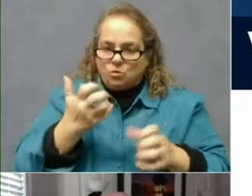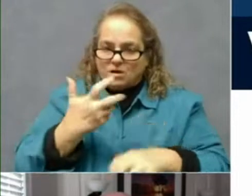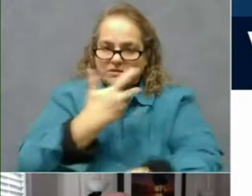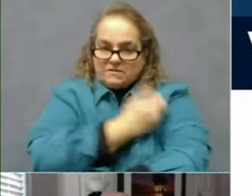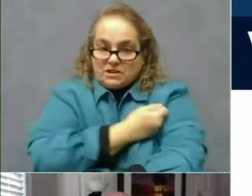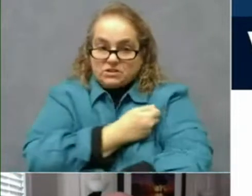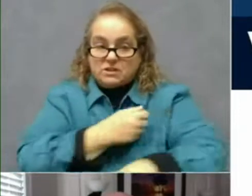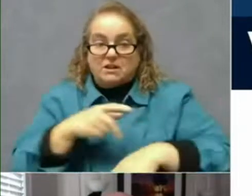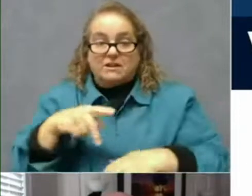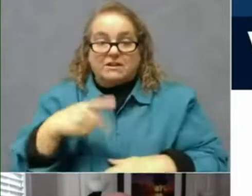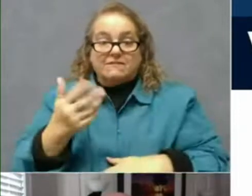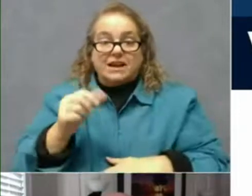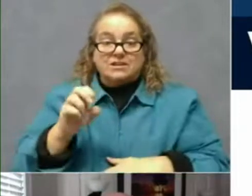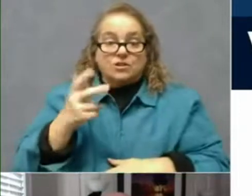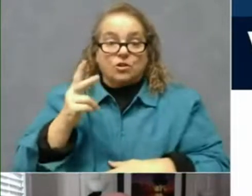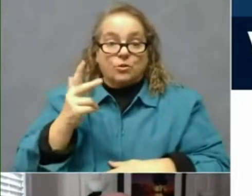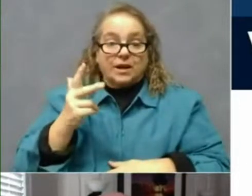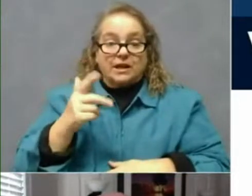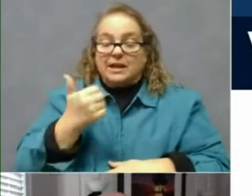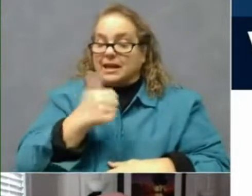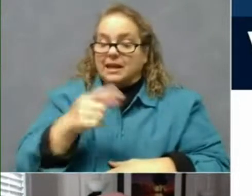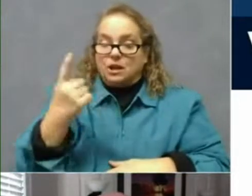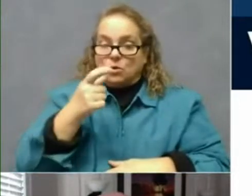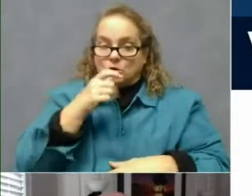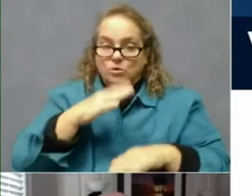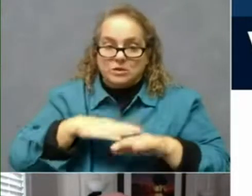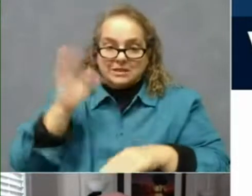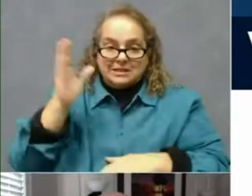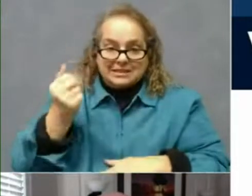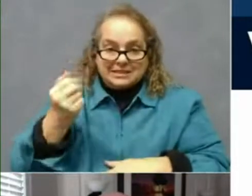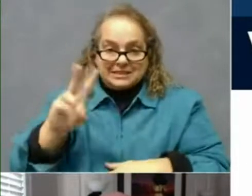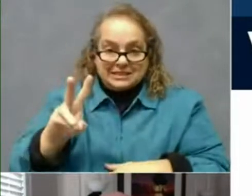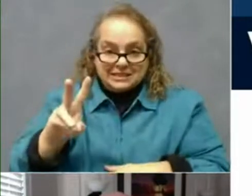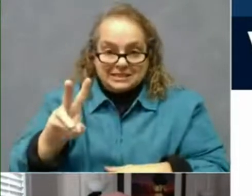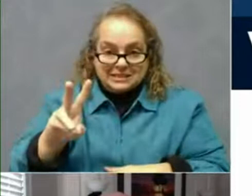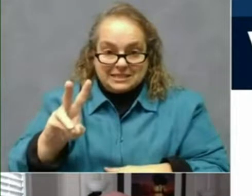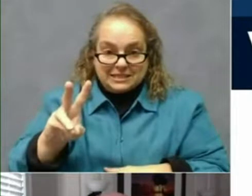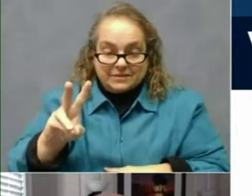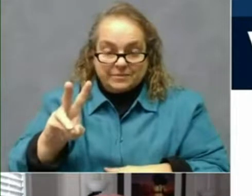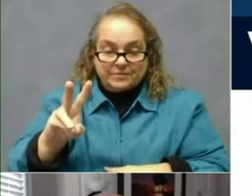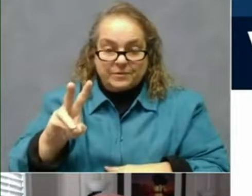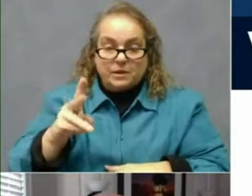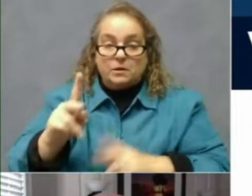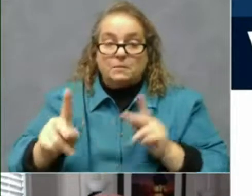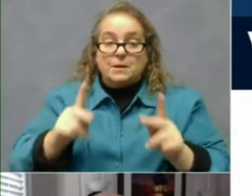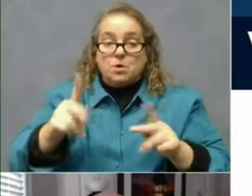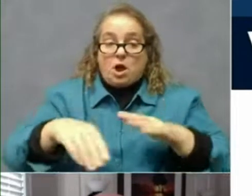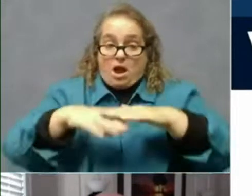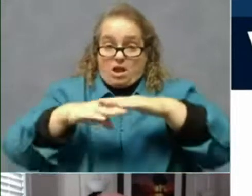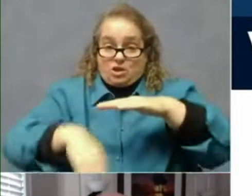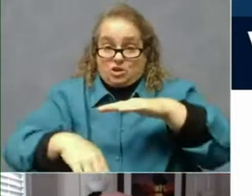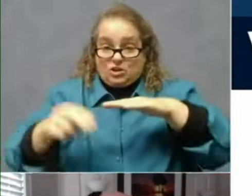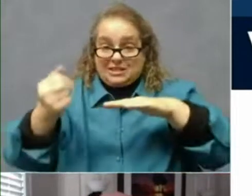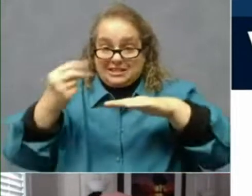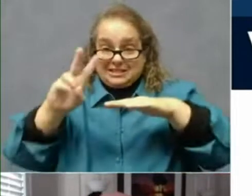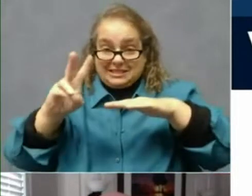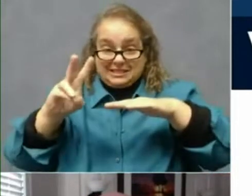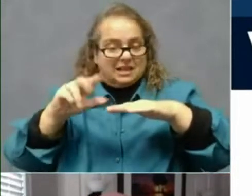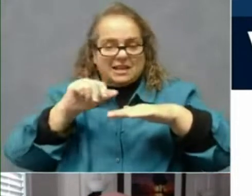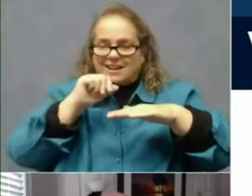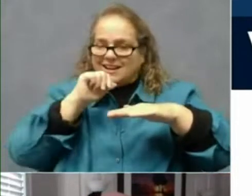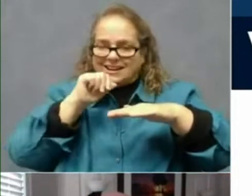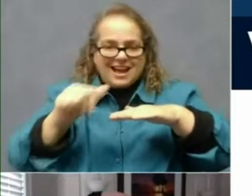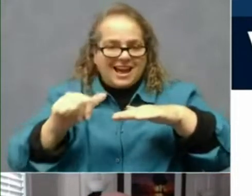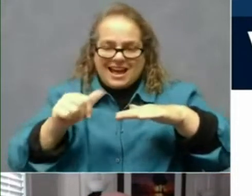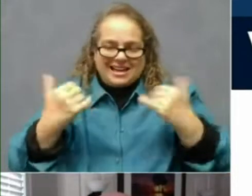phase three, it's anyone 16 or over, because people under 16 are not eligible for the vaccine